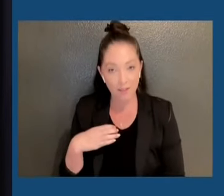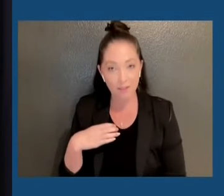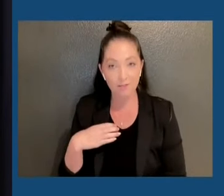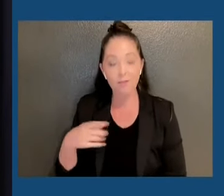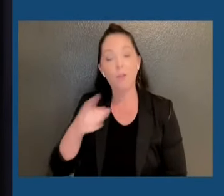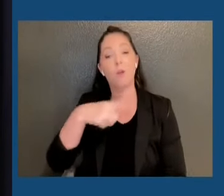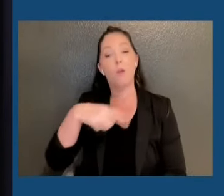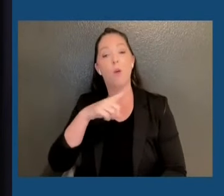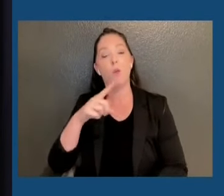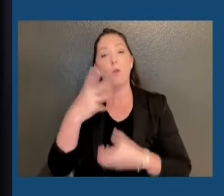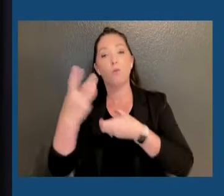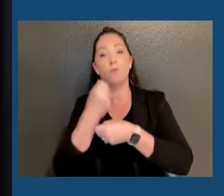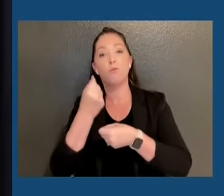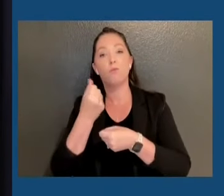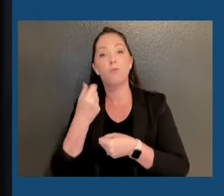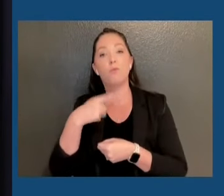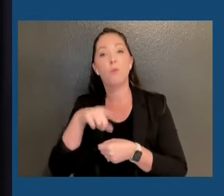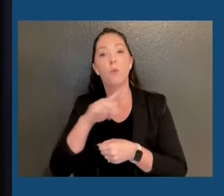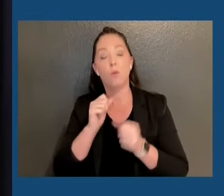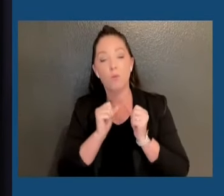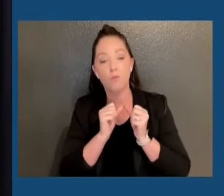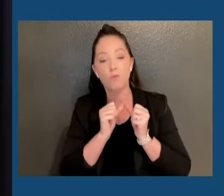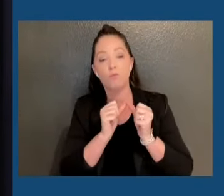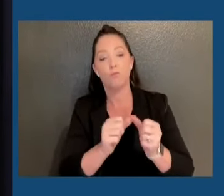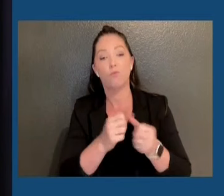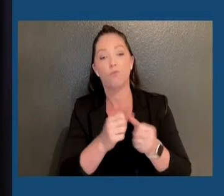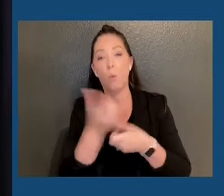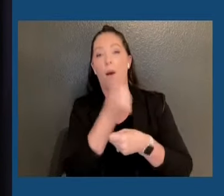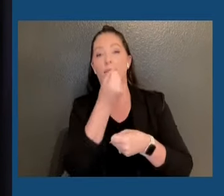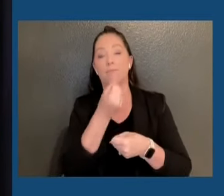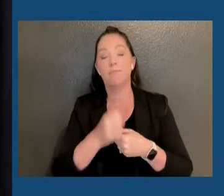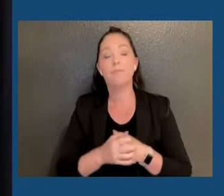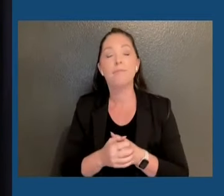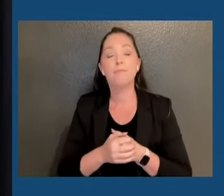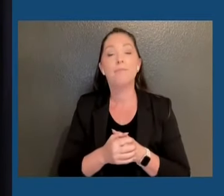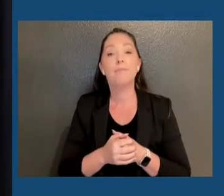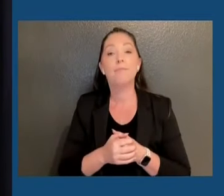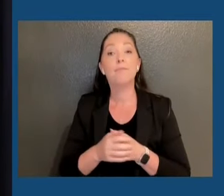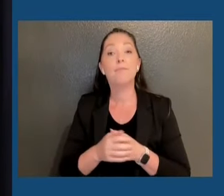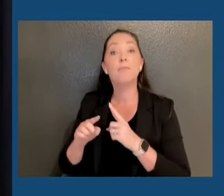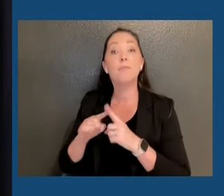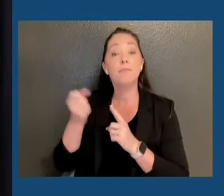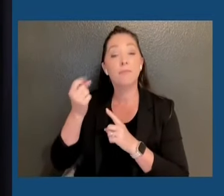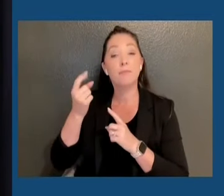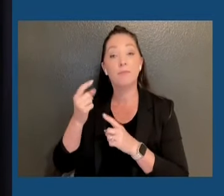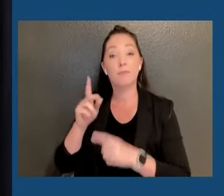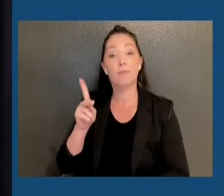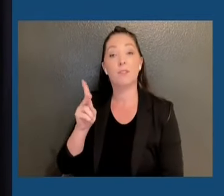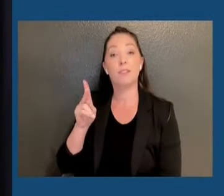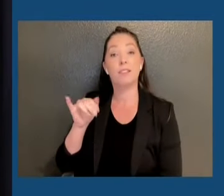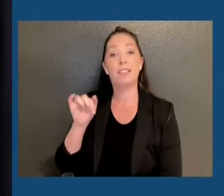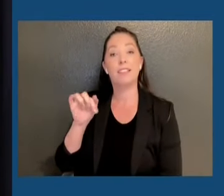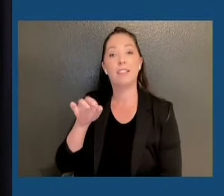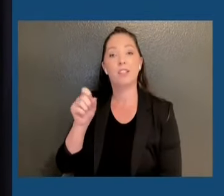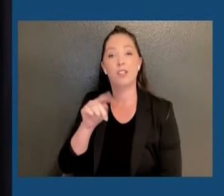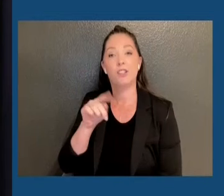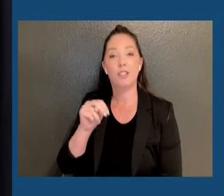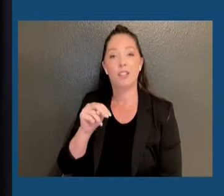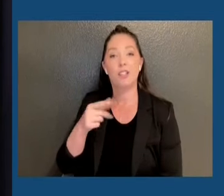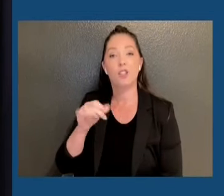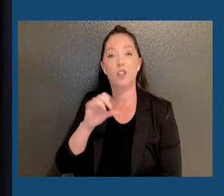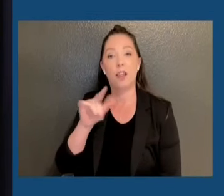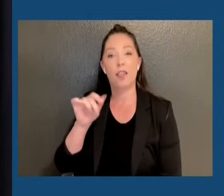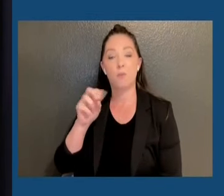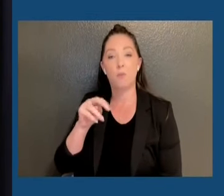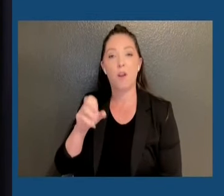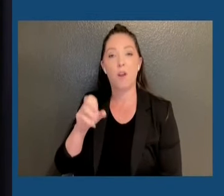prevailed in some of our down-ballot races across the state as well as the re-election of our senator, my great friend, Kirsten Gillibrand. We'll